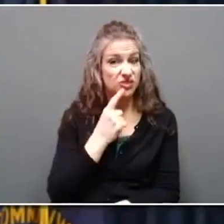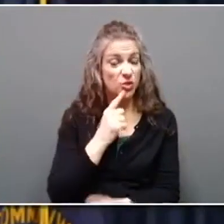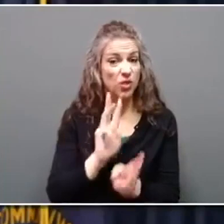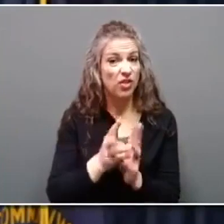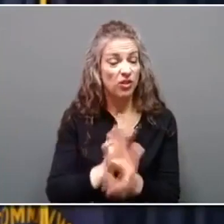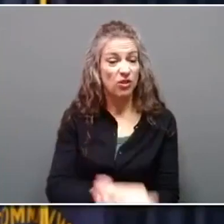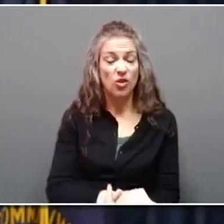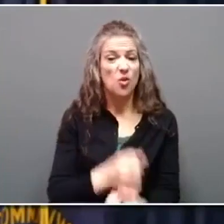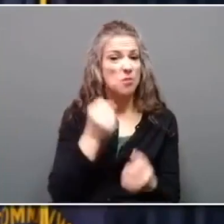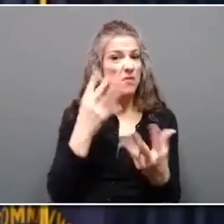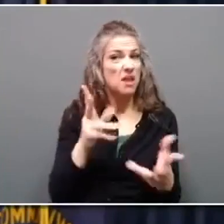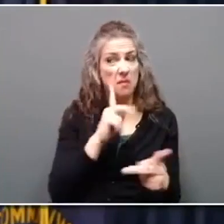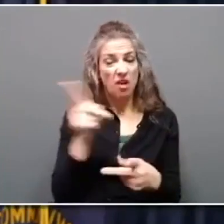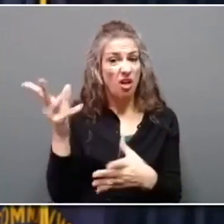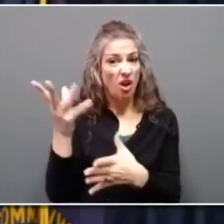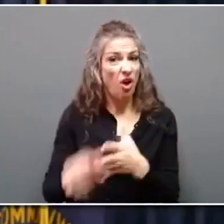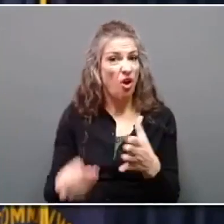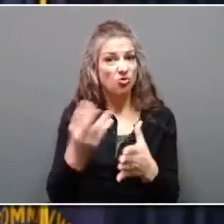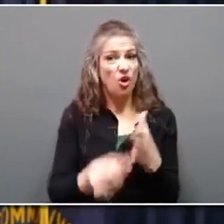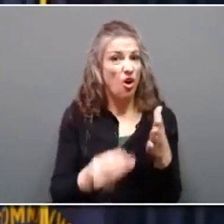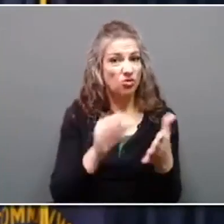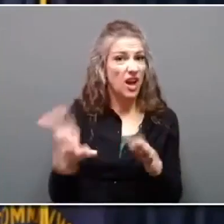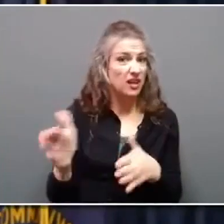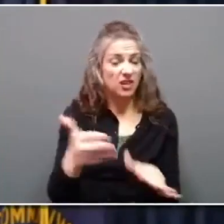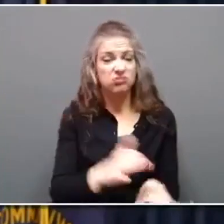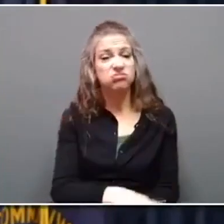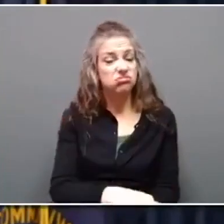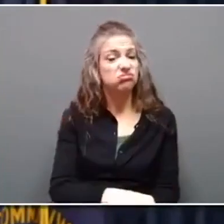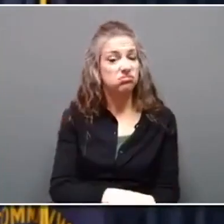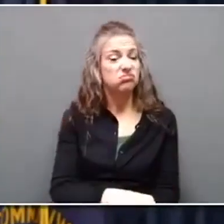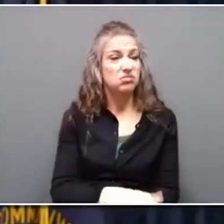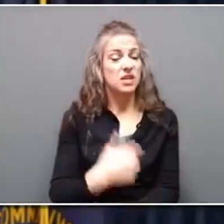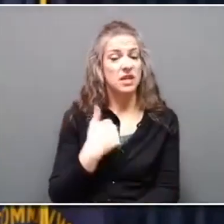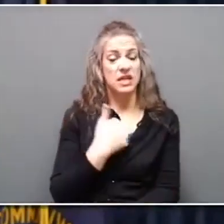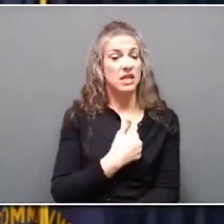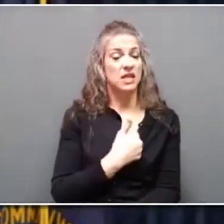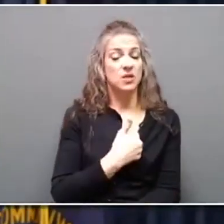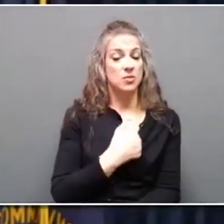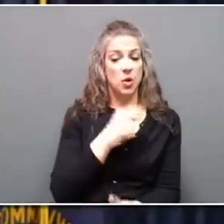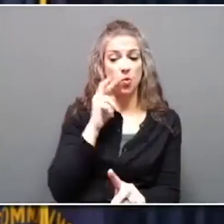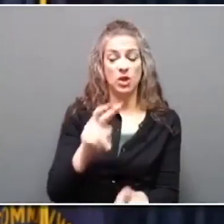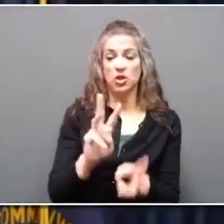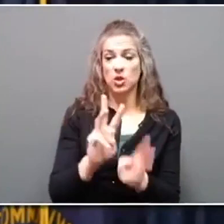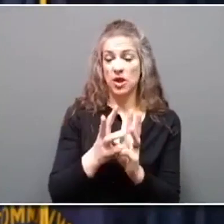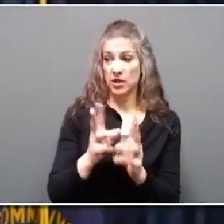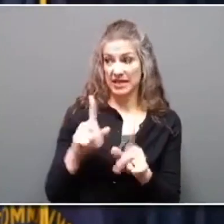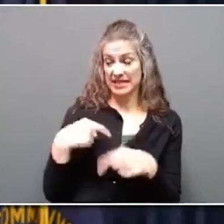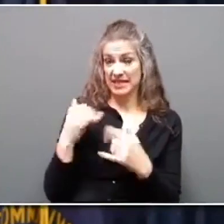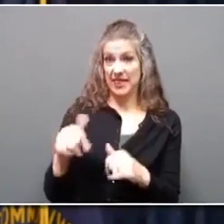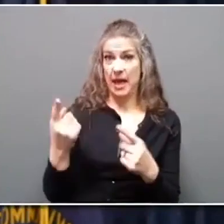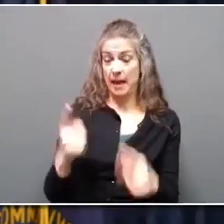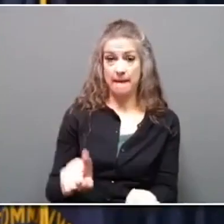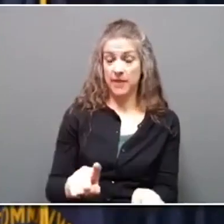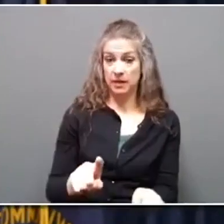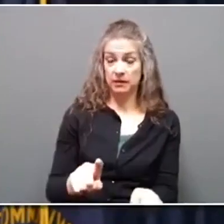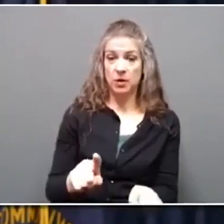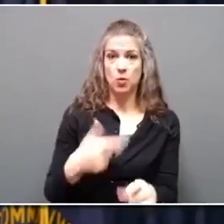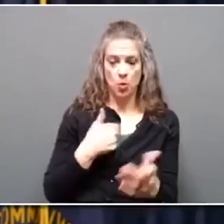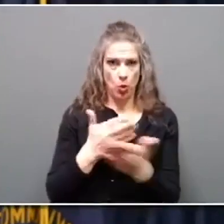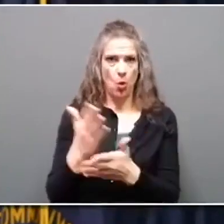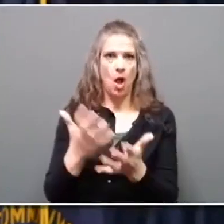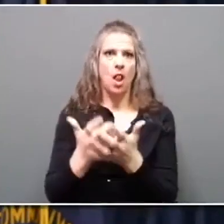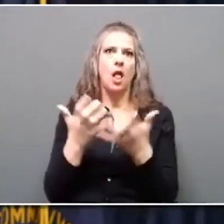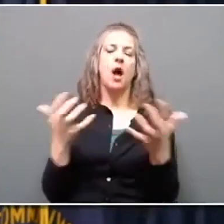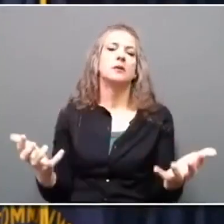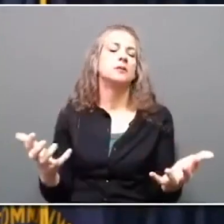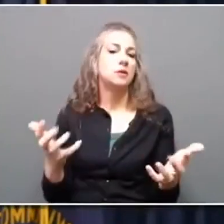people. We've been really weather aware, certainly, since those two events. And we've been through a lot since. But what